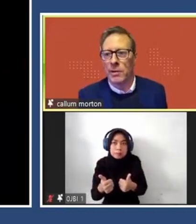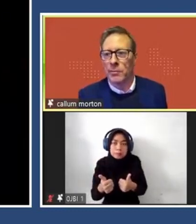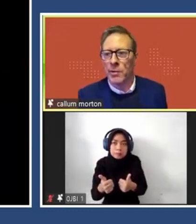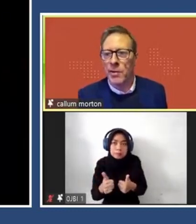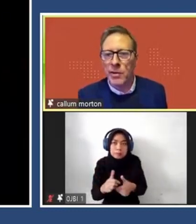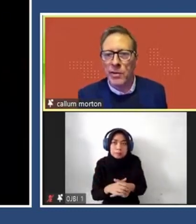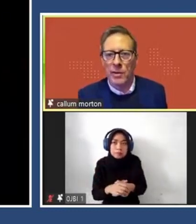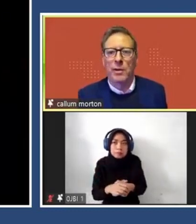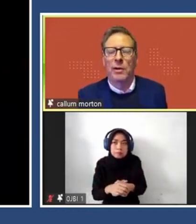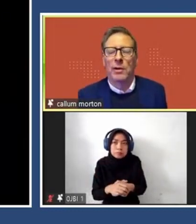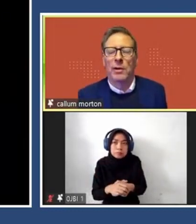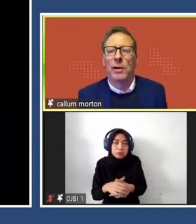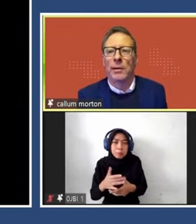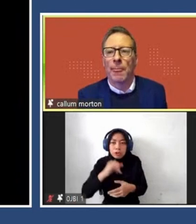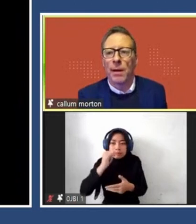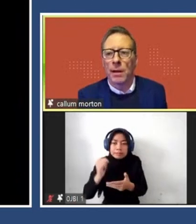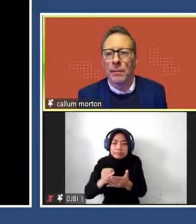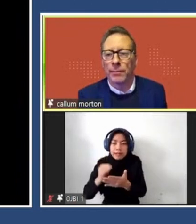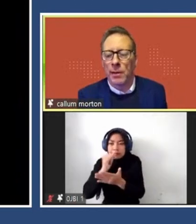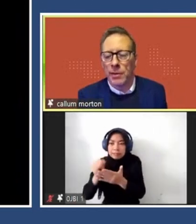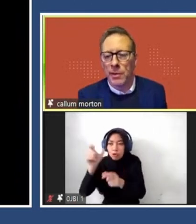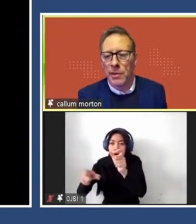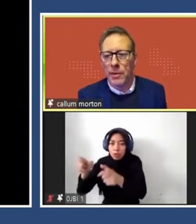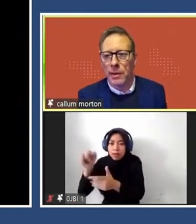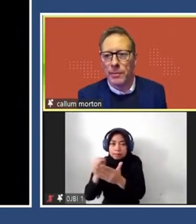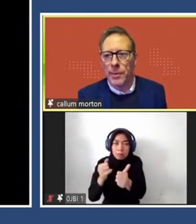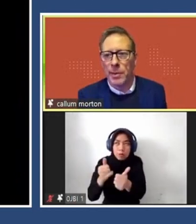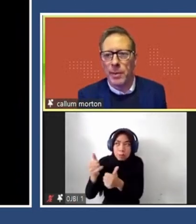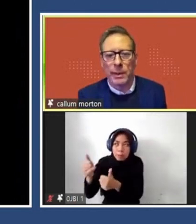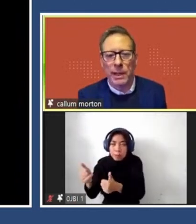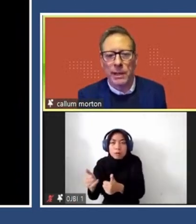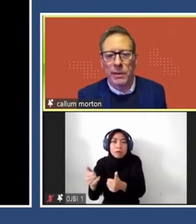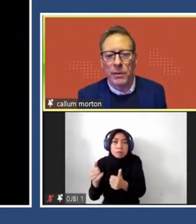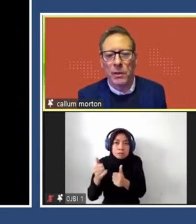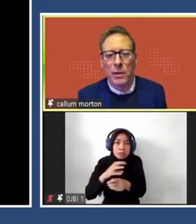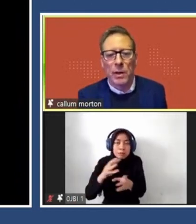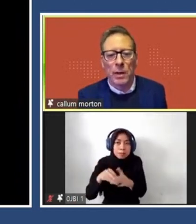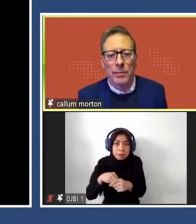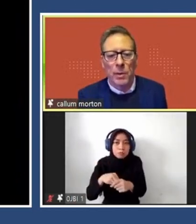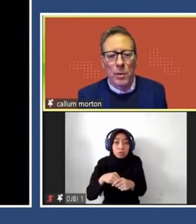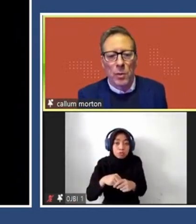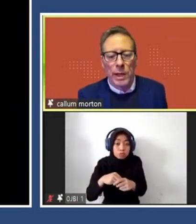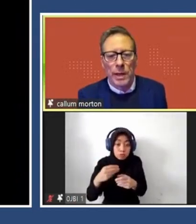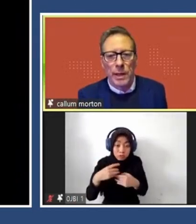but a lot of good artists resist permanent public art. So